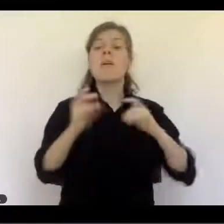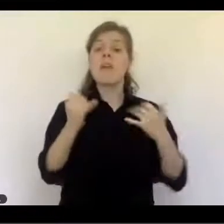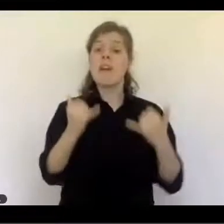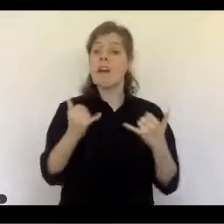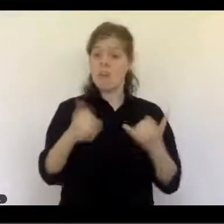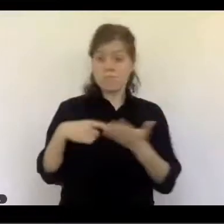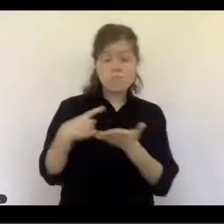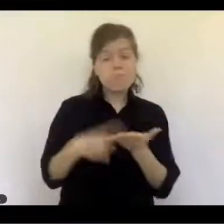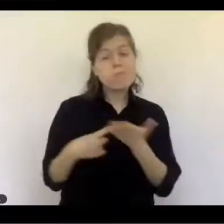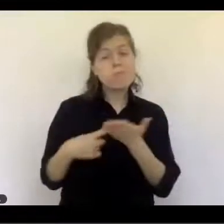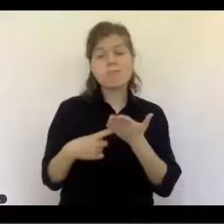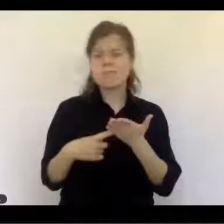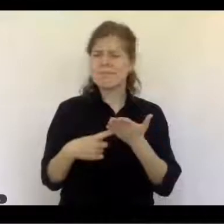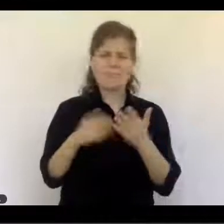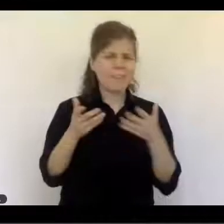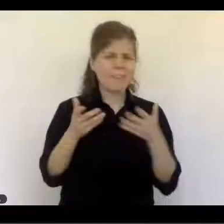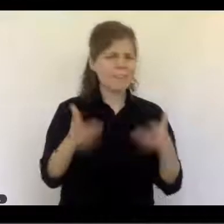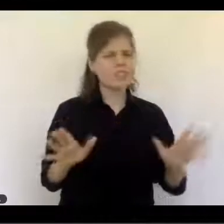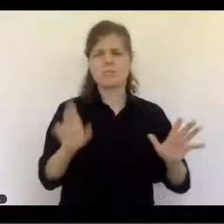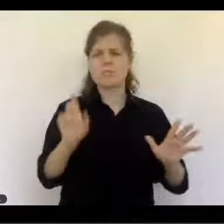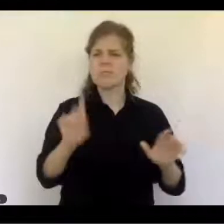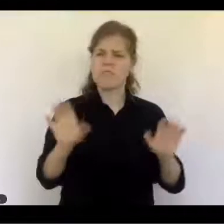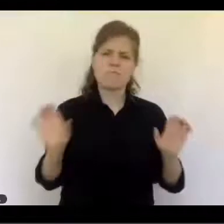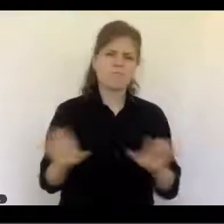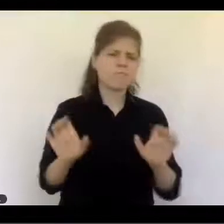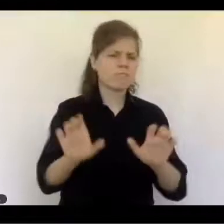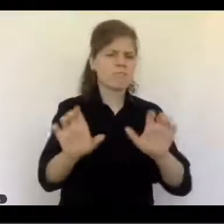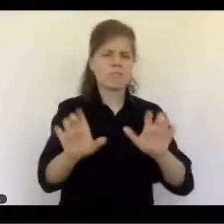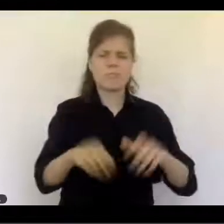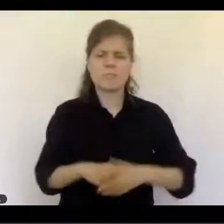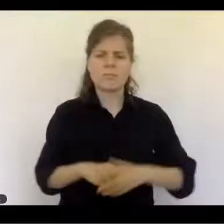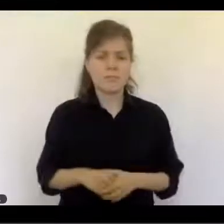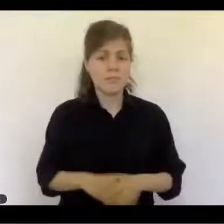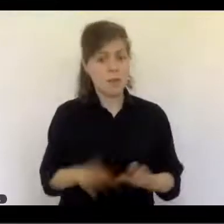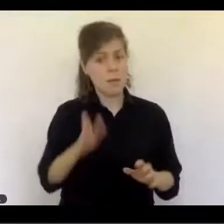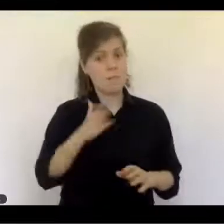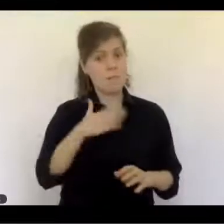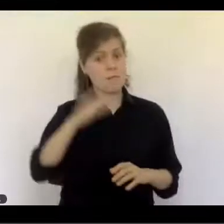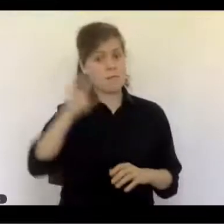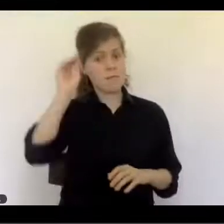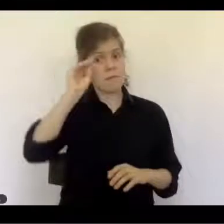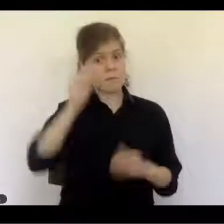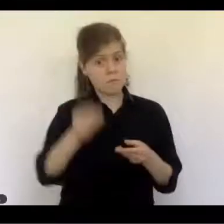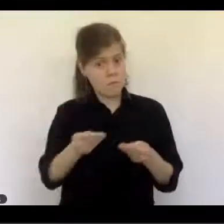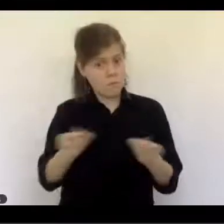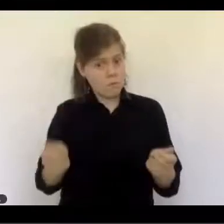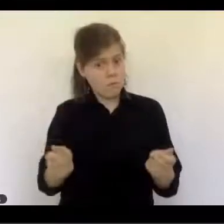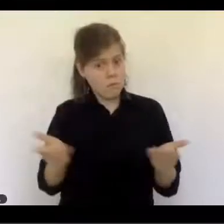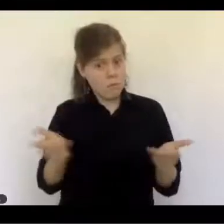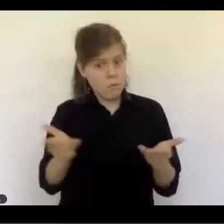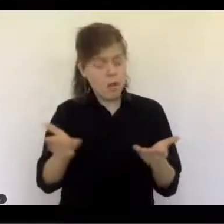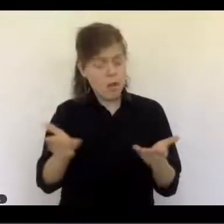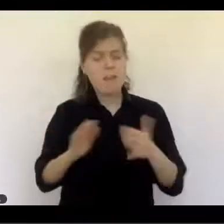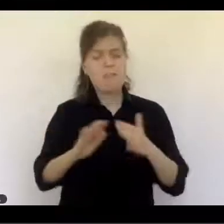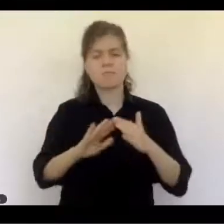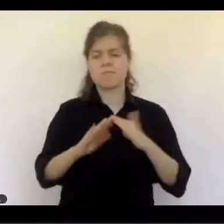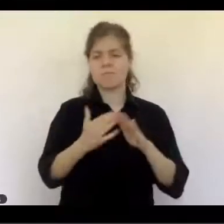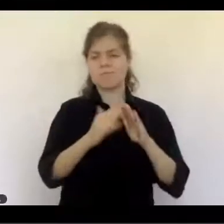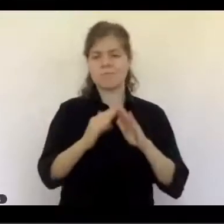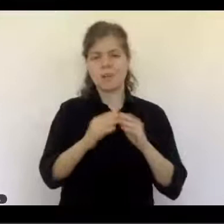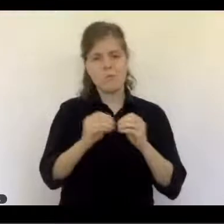to do something. And the solution to me is that it is, we need to strengthen the communities,